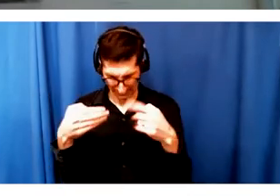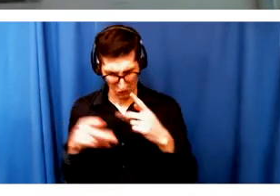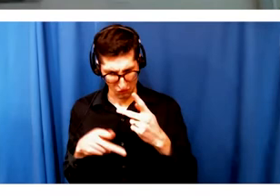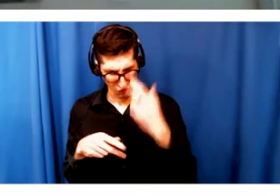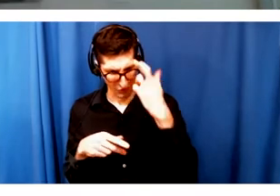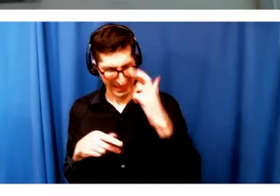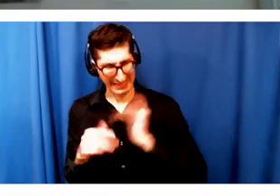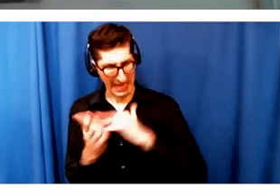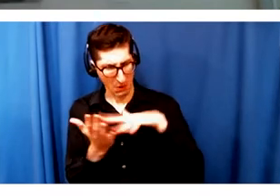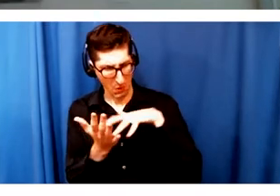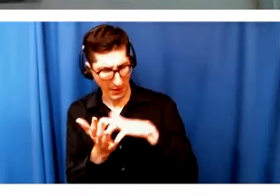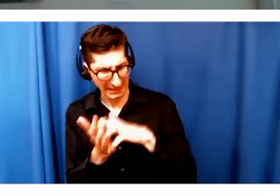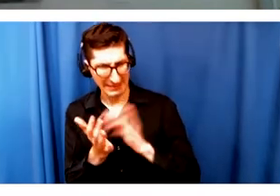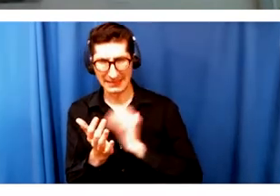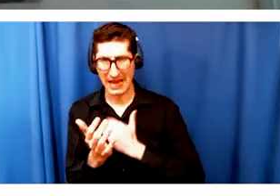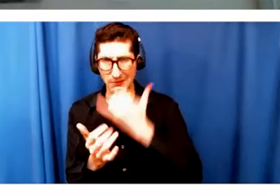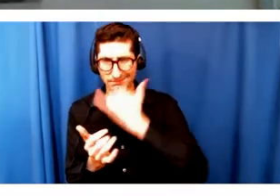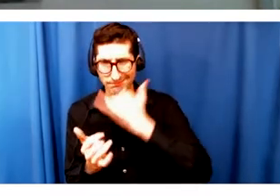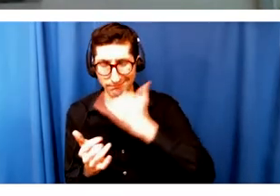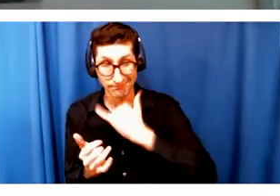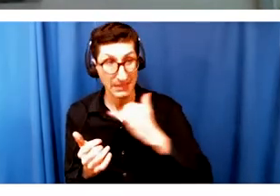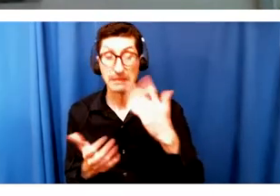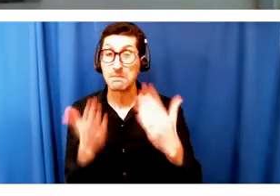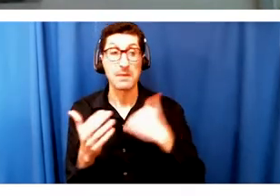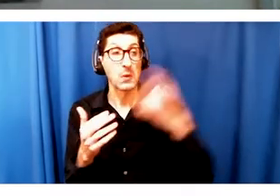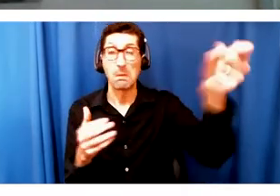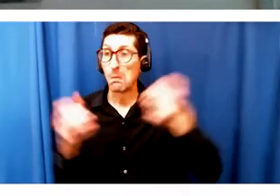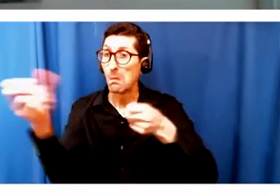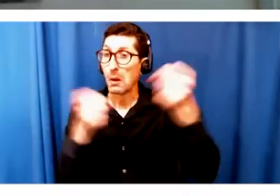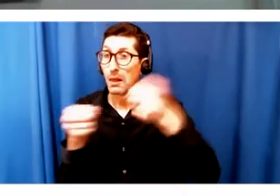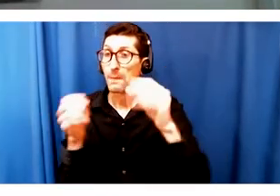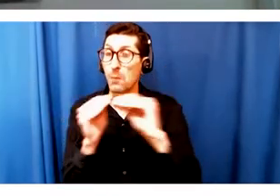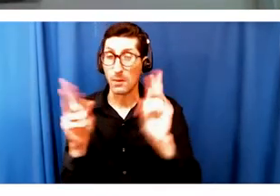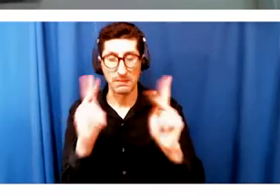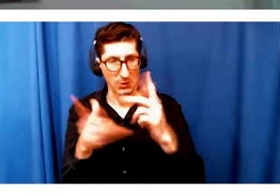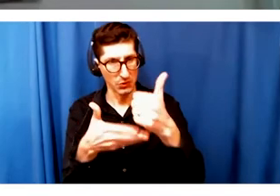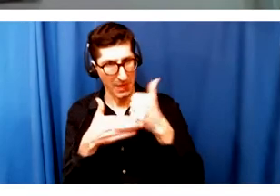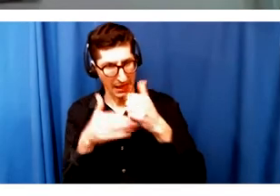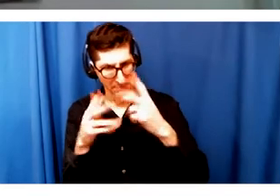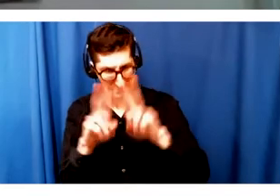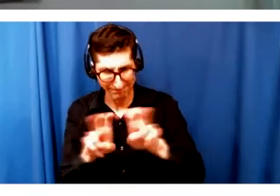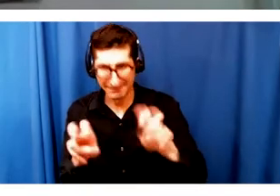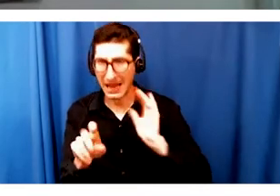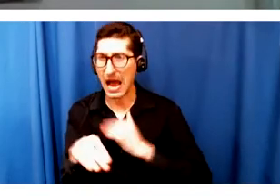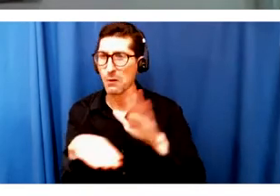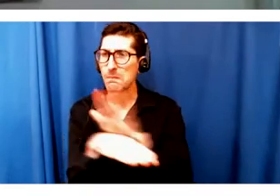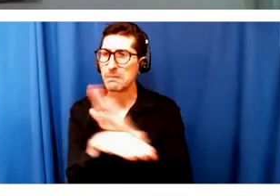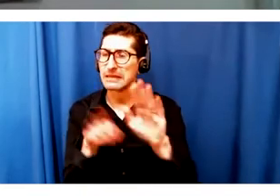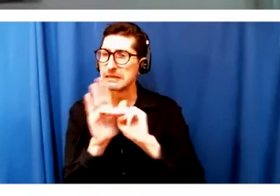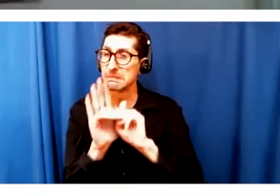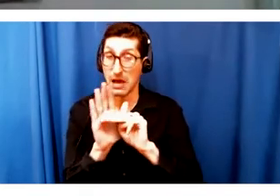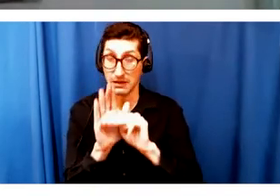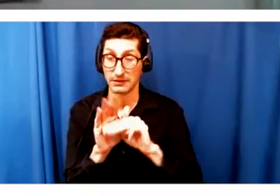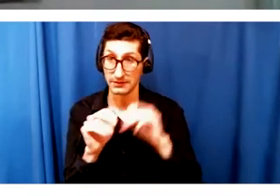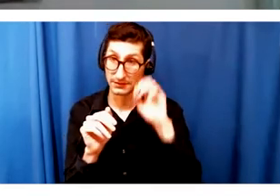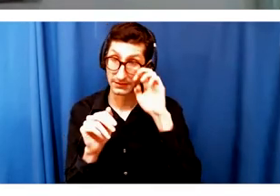bringing in more people that can help us relook at our business models, who also can marry that with racial